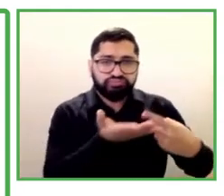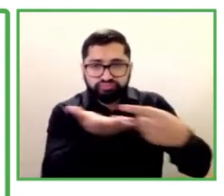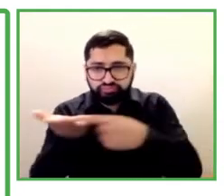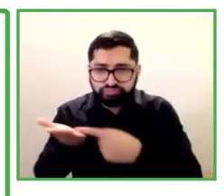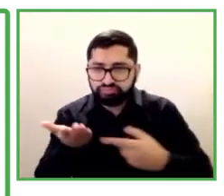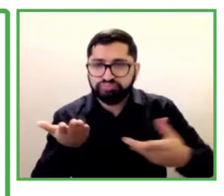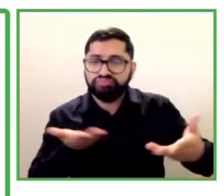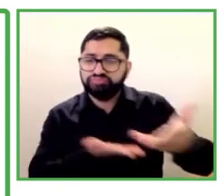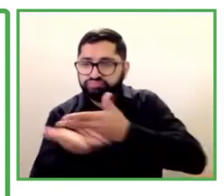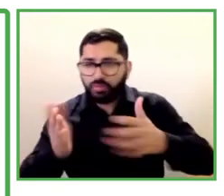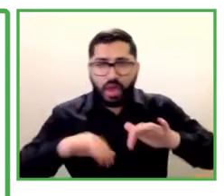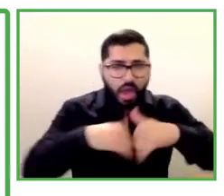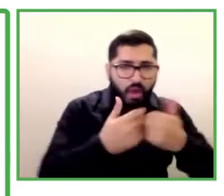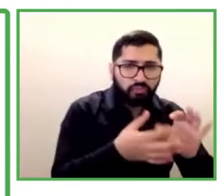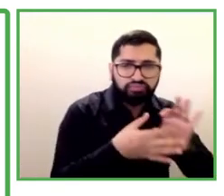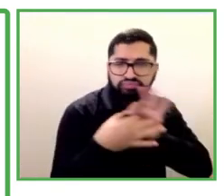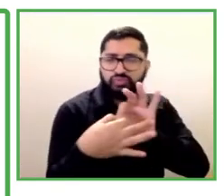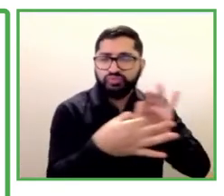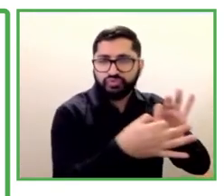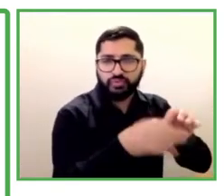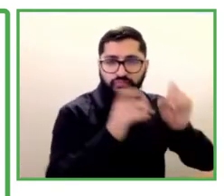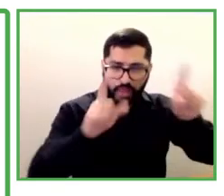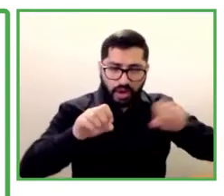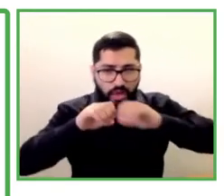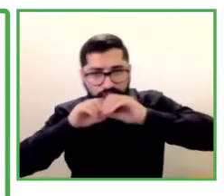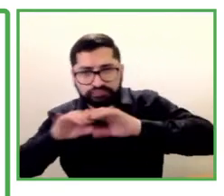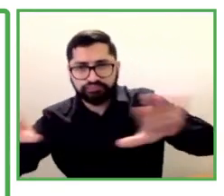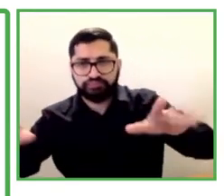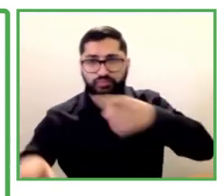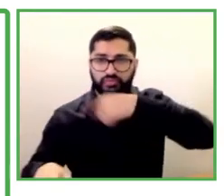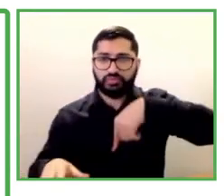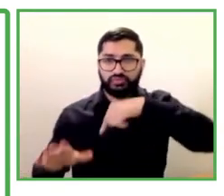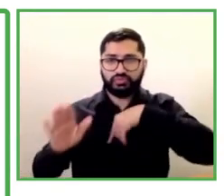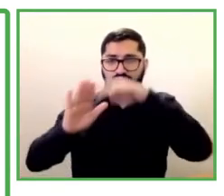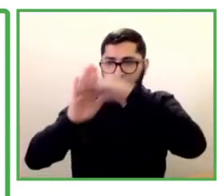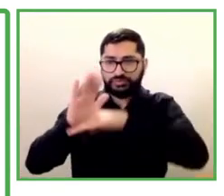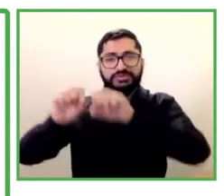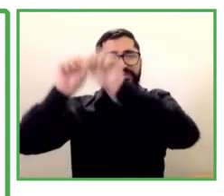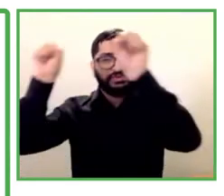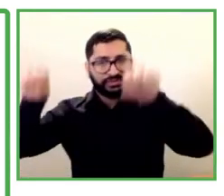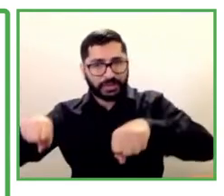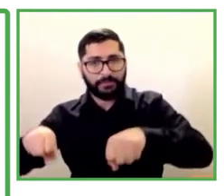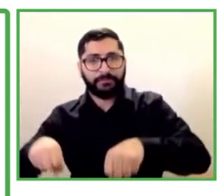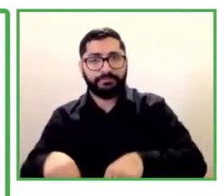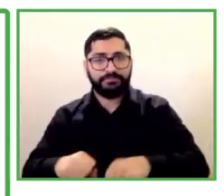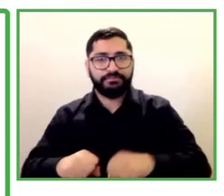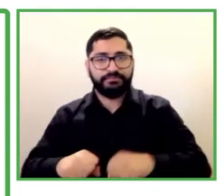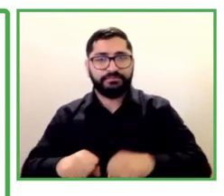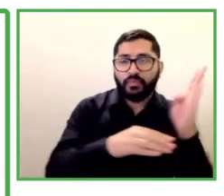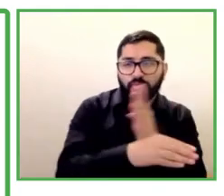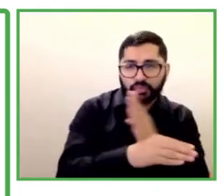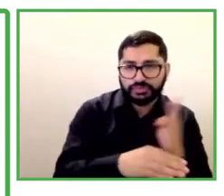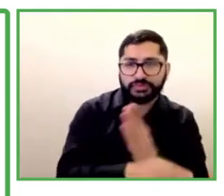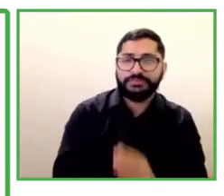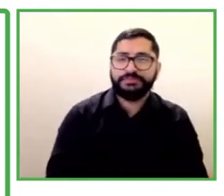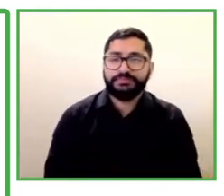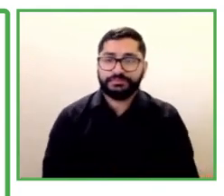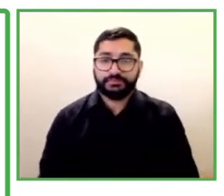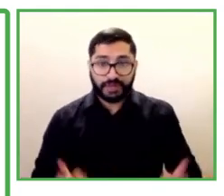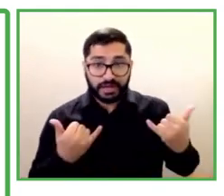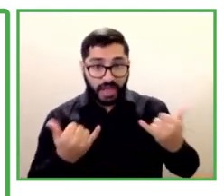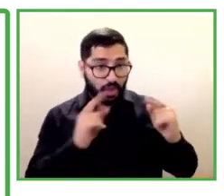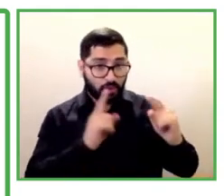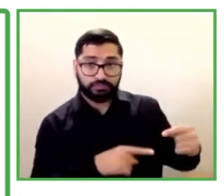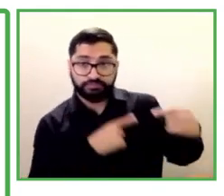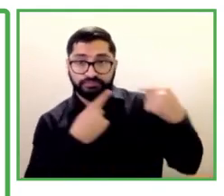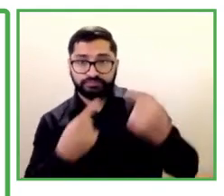system. And up until now, we have already more than 30 interested and already